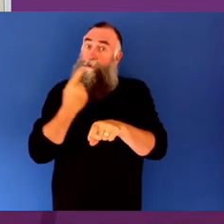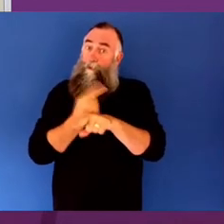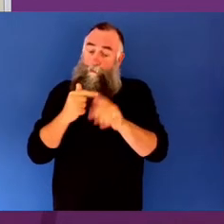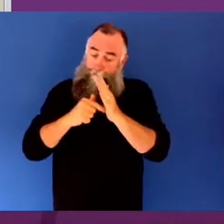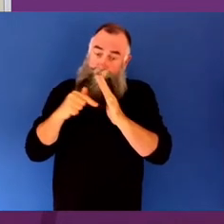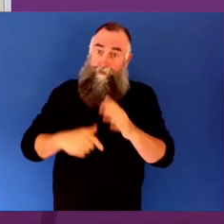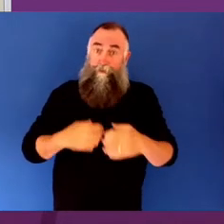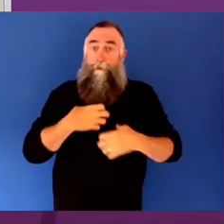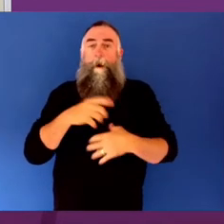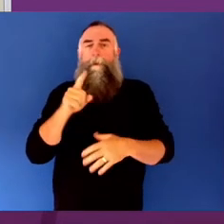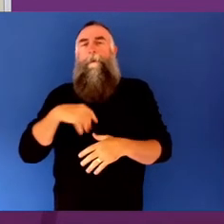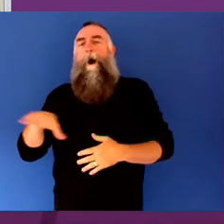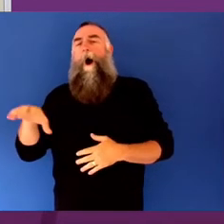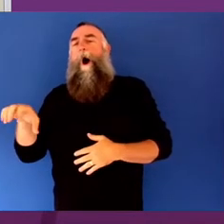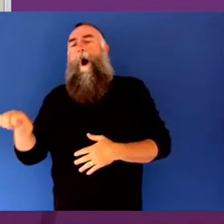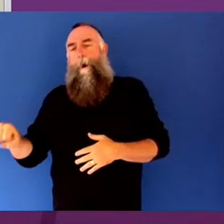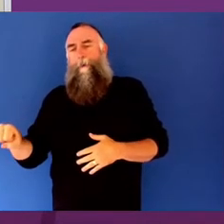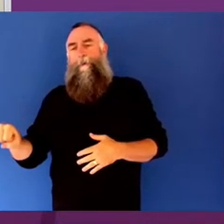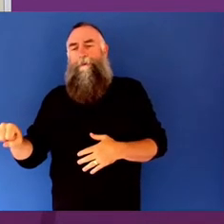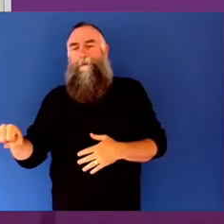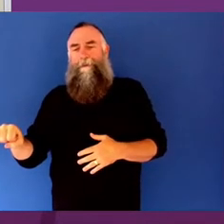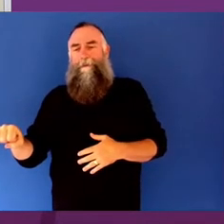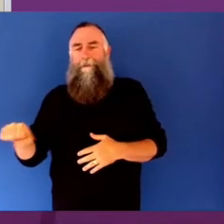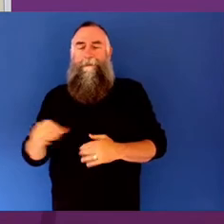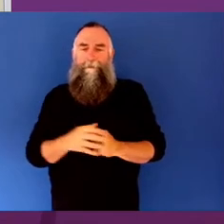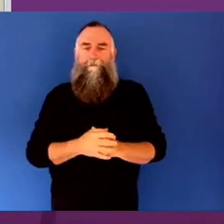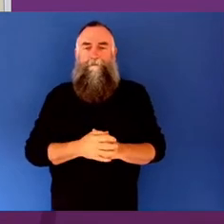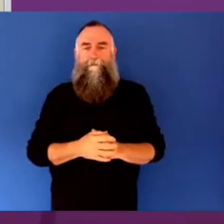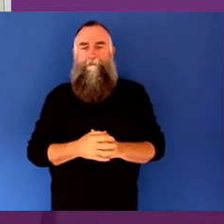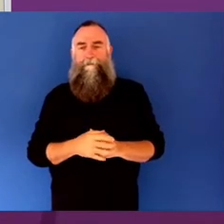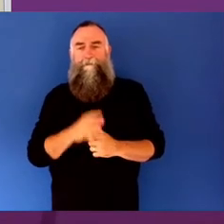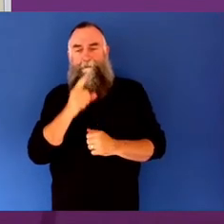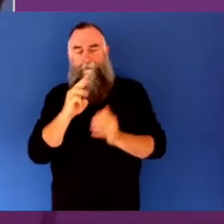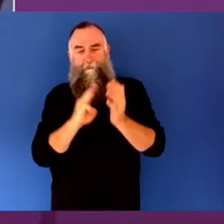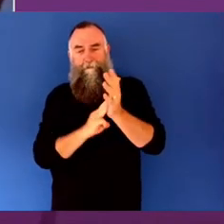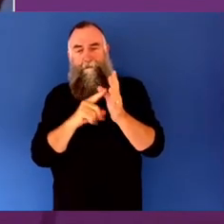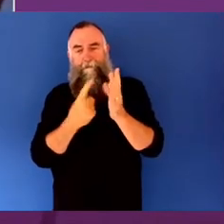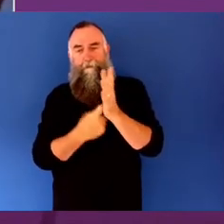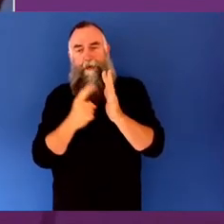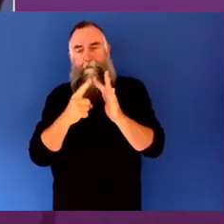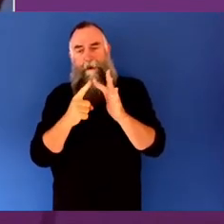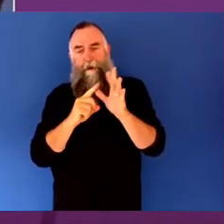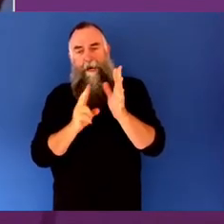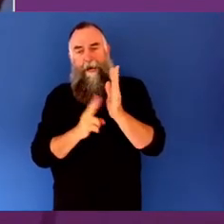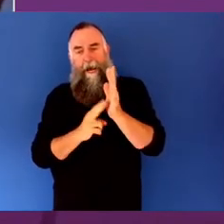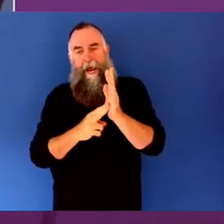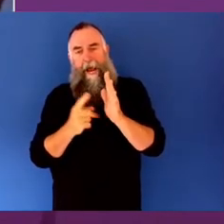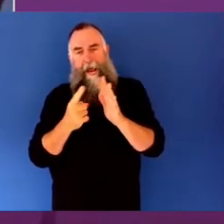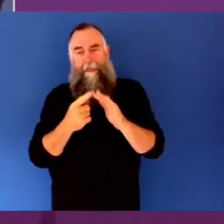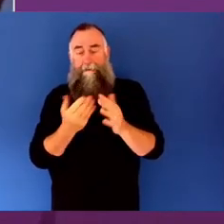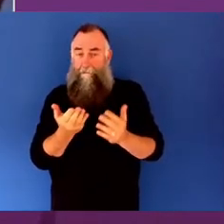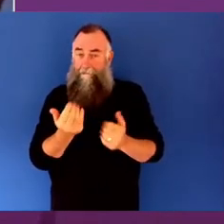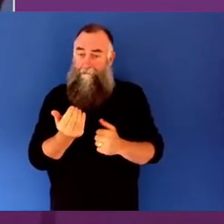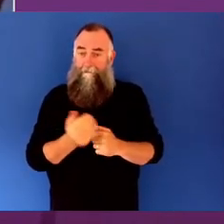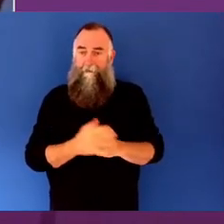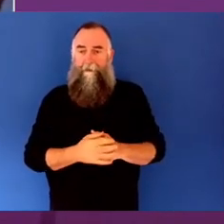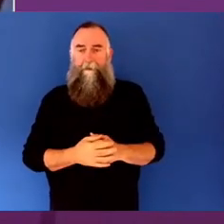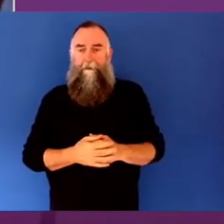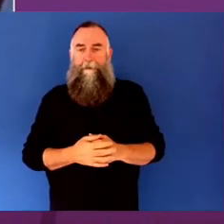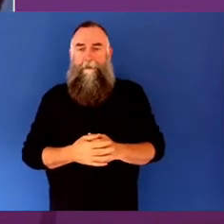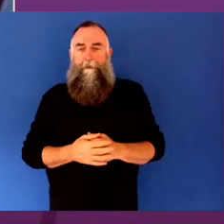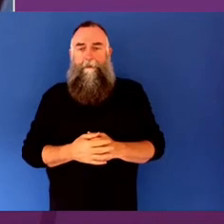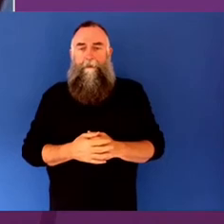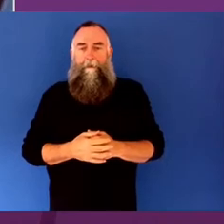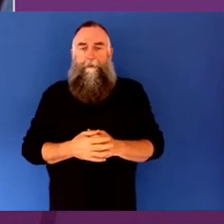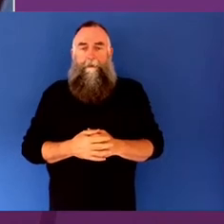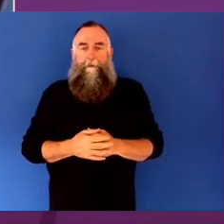No, that's gold, actually, Greta. And Marianne? I'd just like to say I agree completely with everything